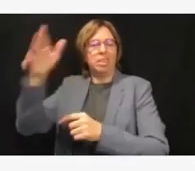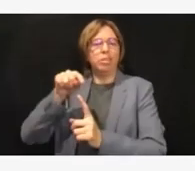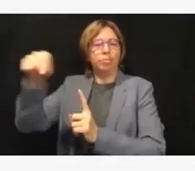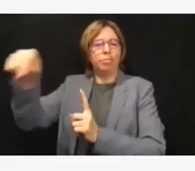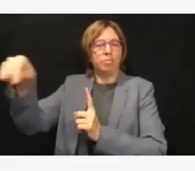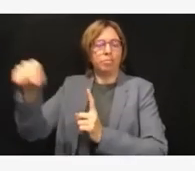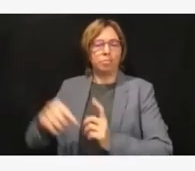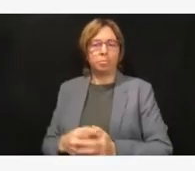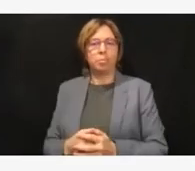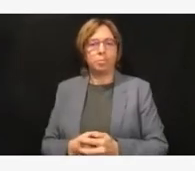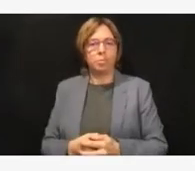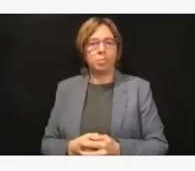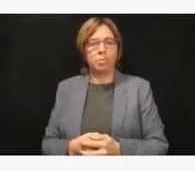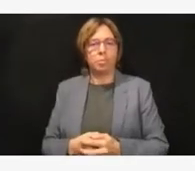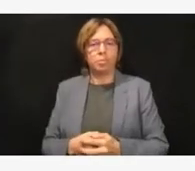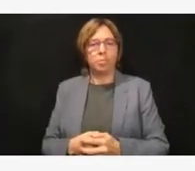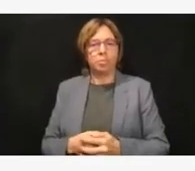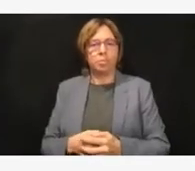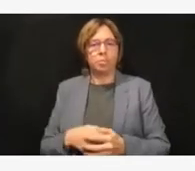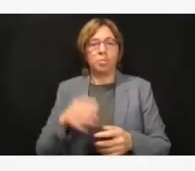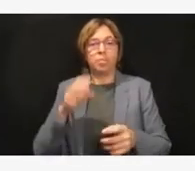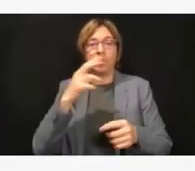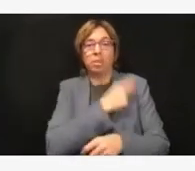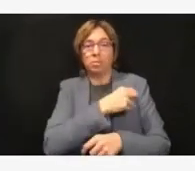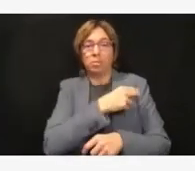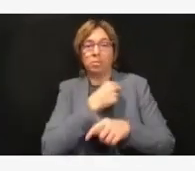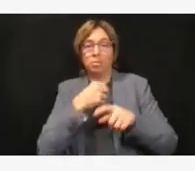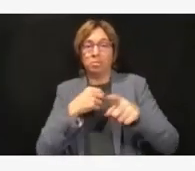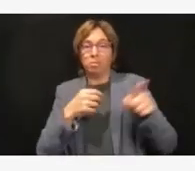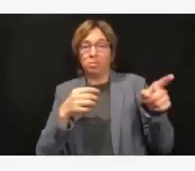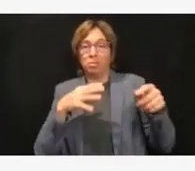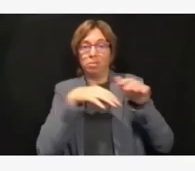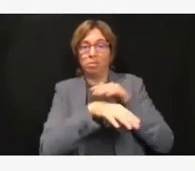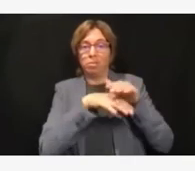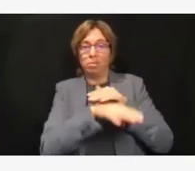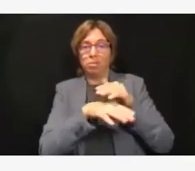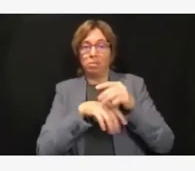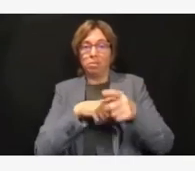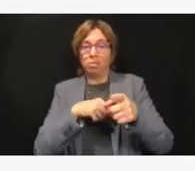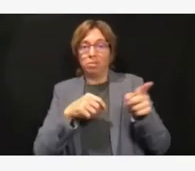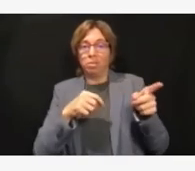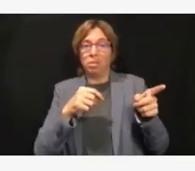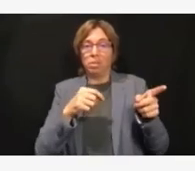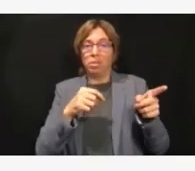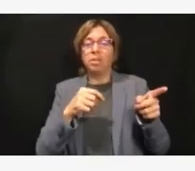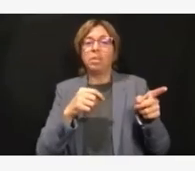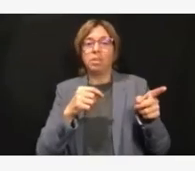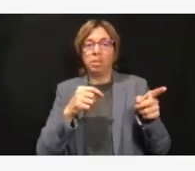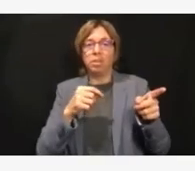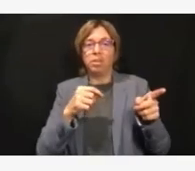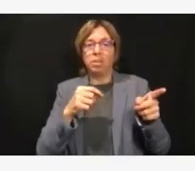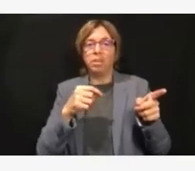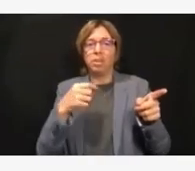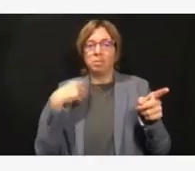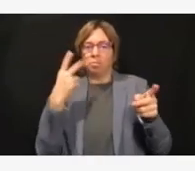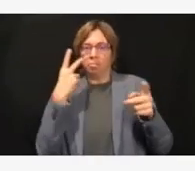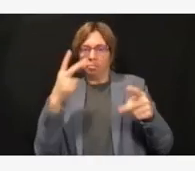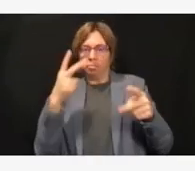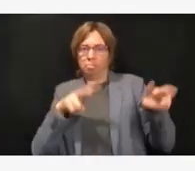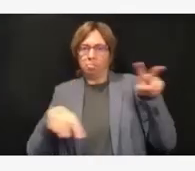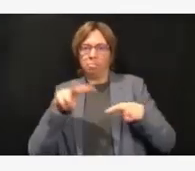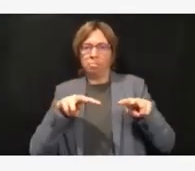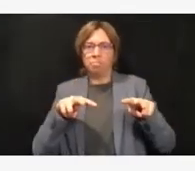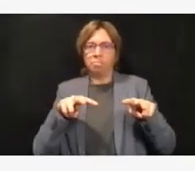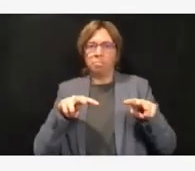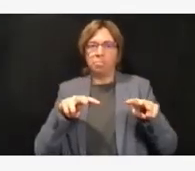and our internal data showed us that a significant amount of that, not all of it, but a significant amount